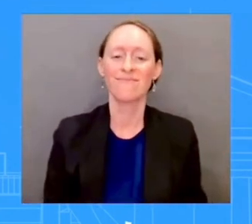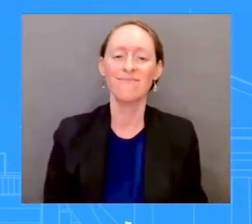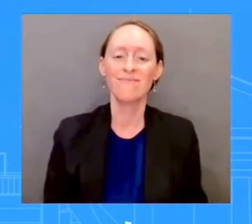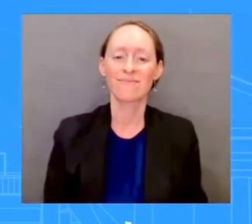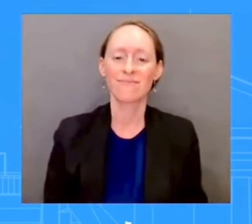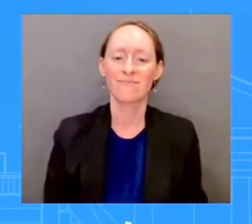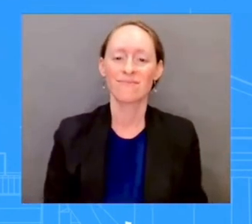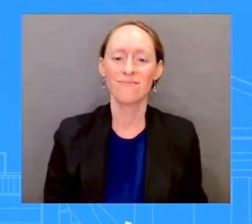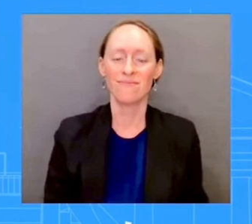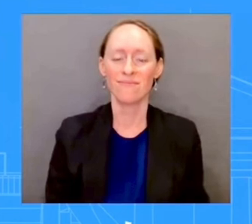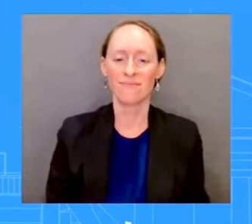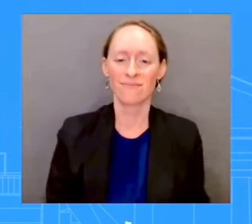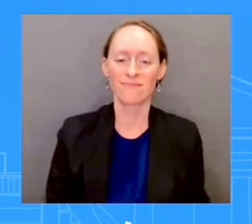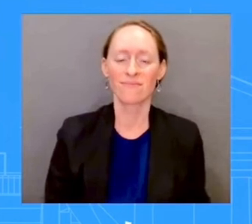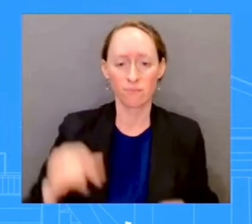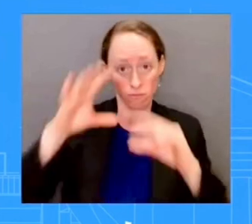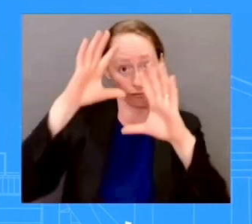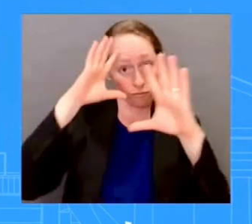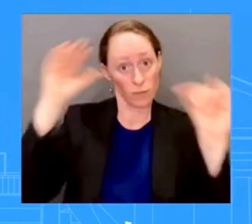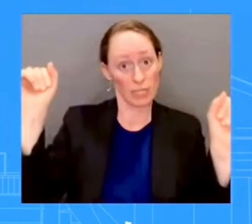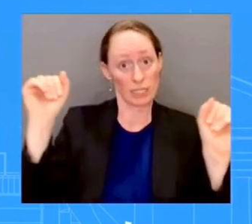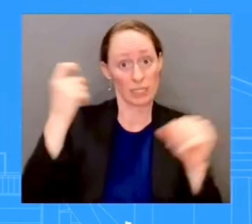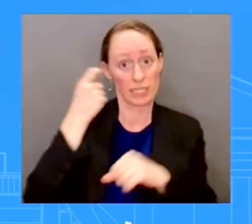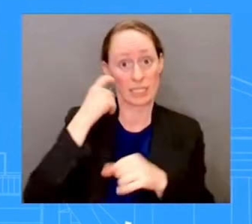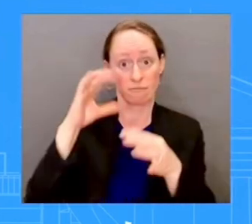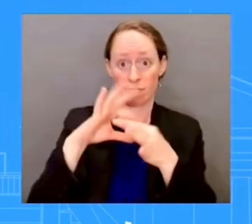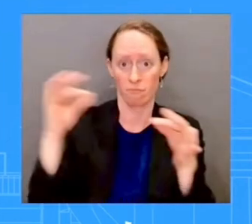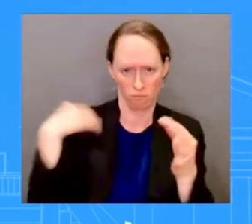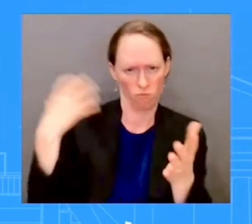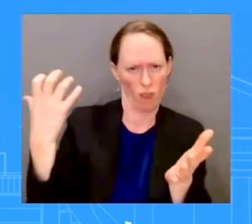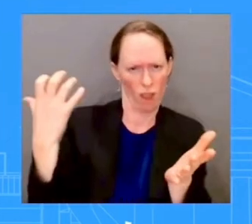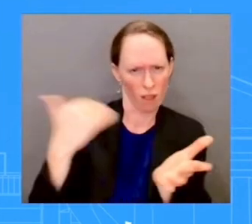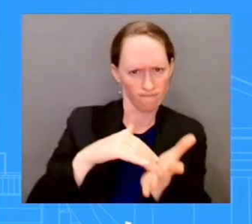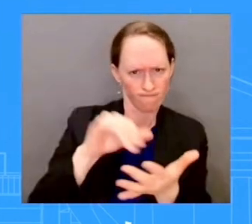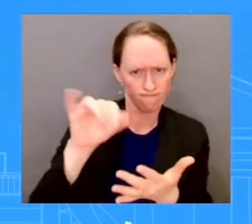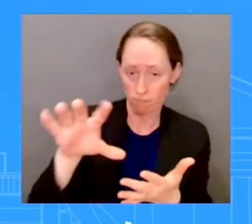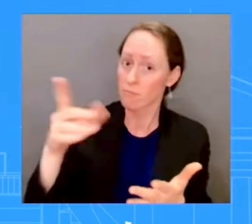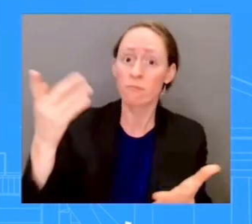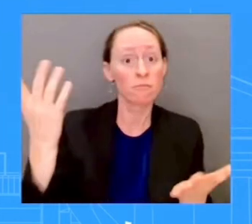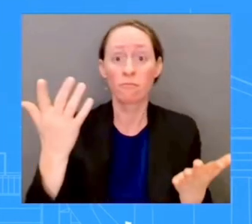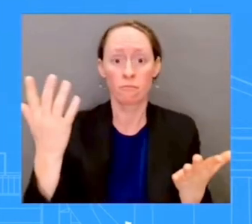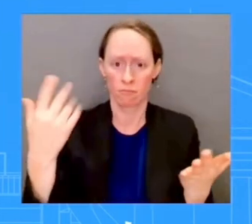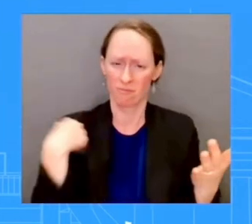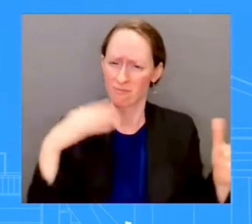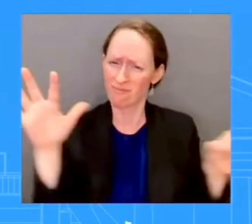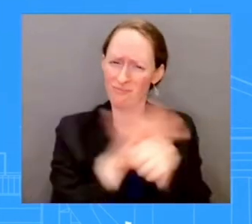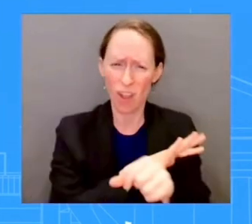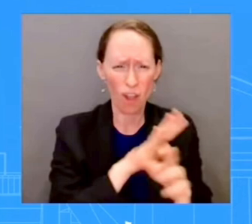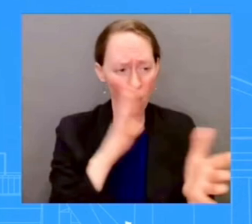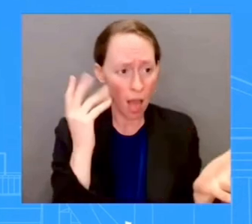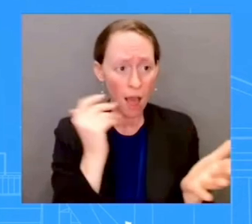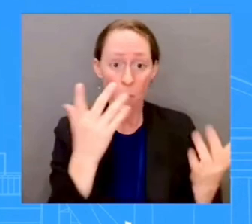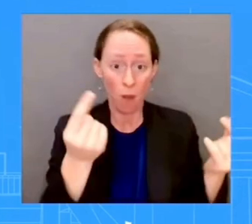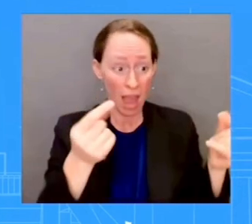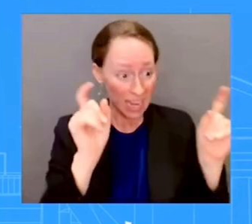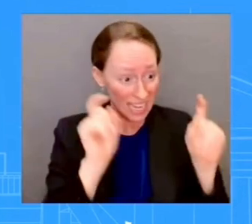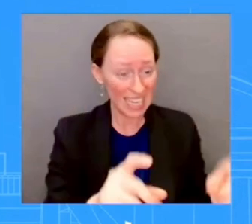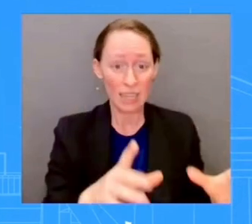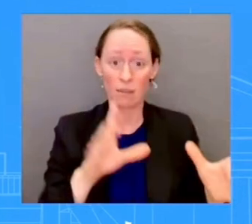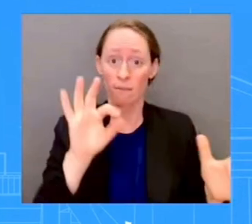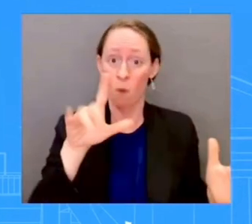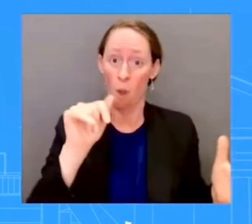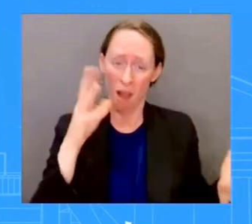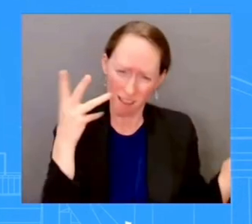committed to supporting all the communities impacted by EDALIA, and he has directed a whole-of-government response to ensure those